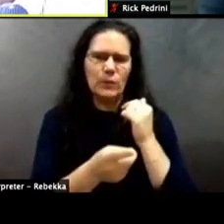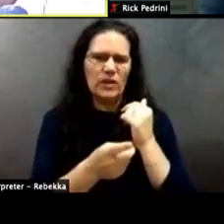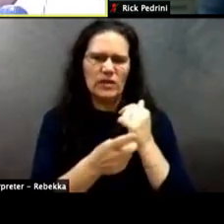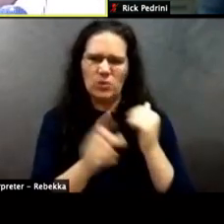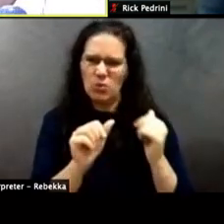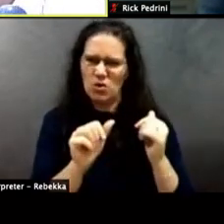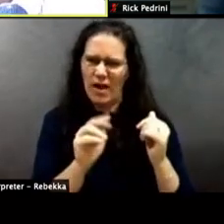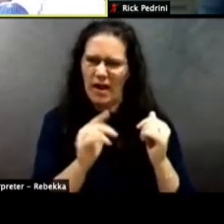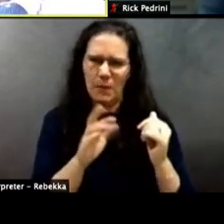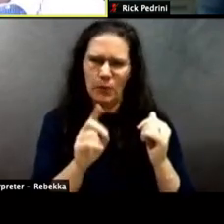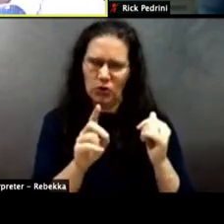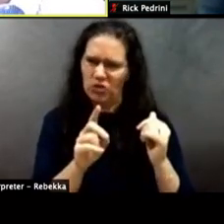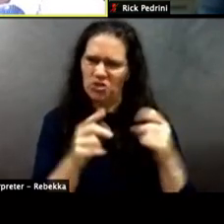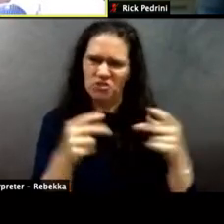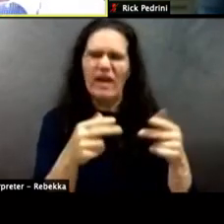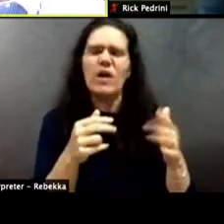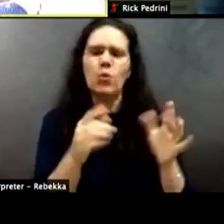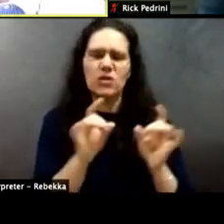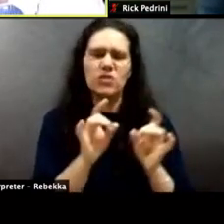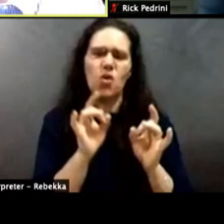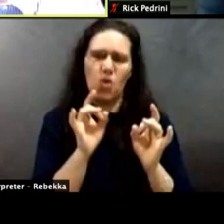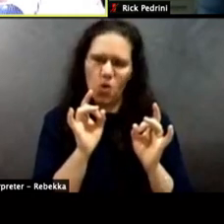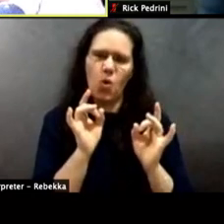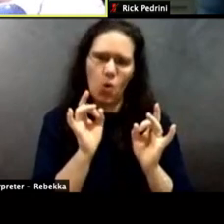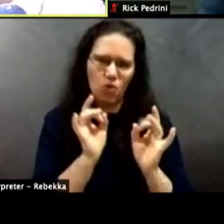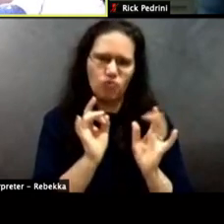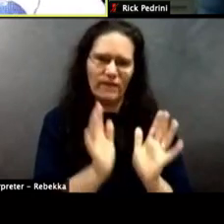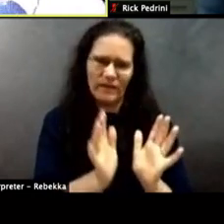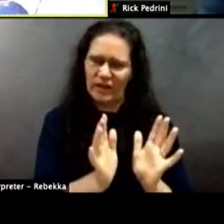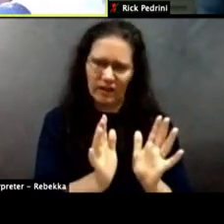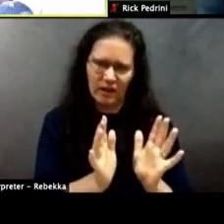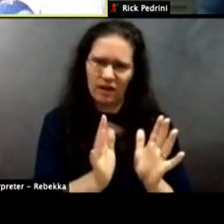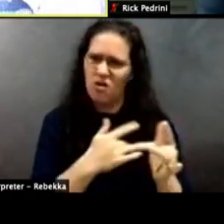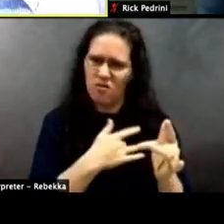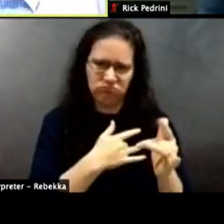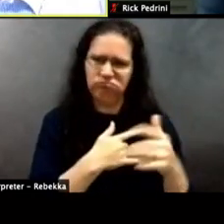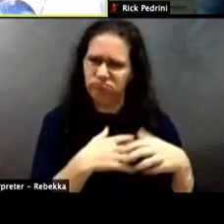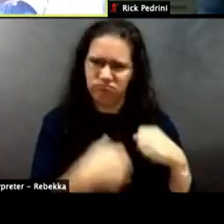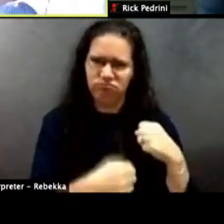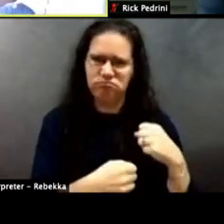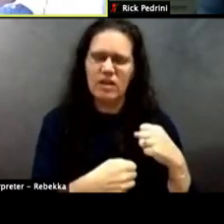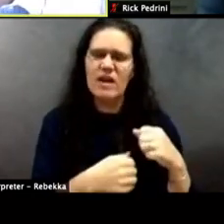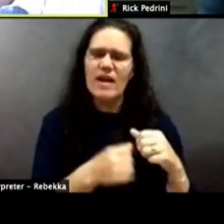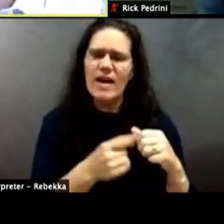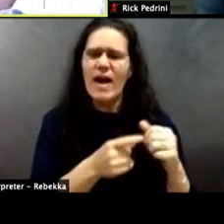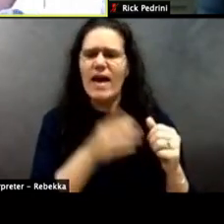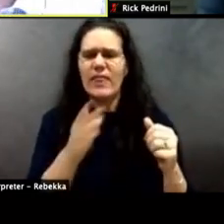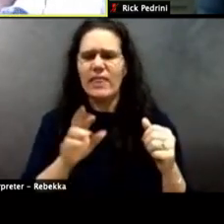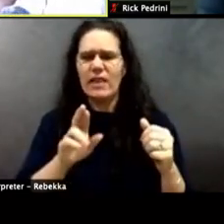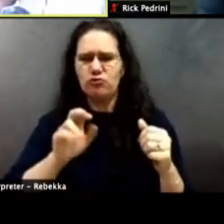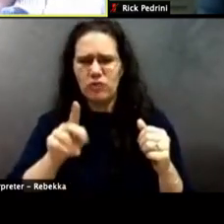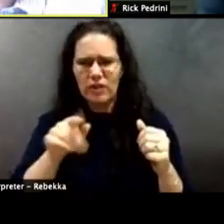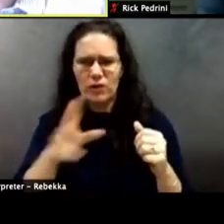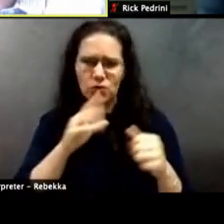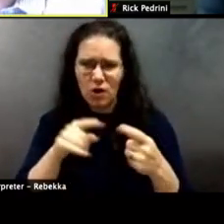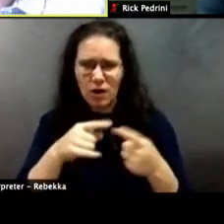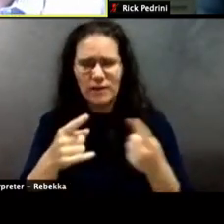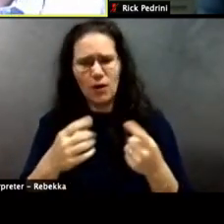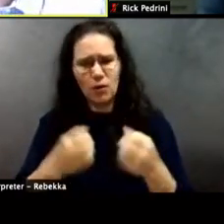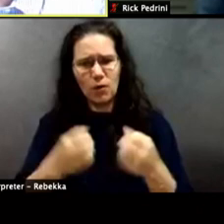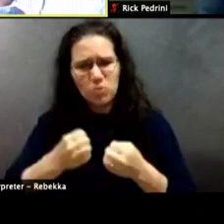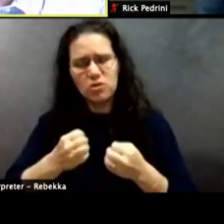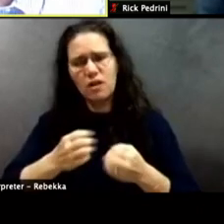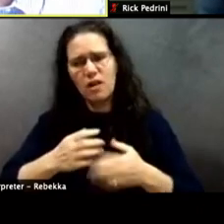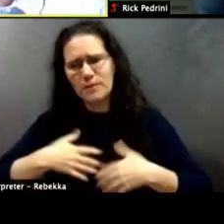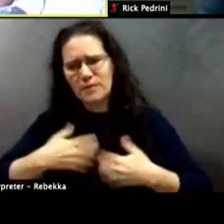horrific. Um, and Rick, you talked quite a bit about how angry and upset you were and emotional you were